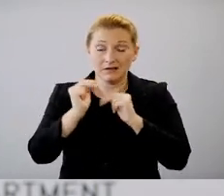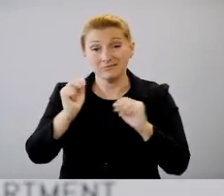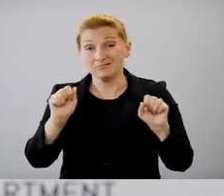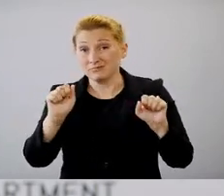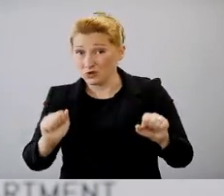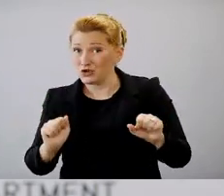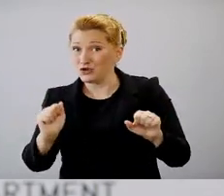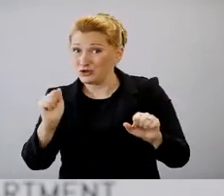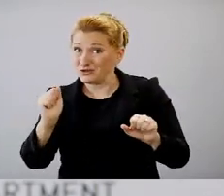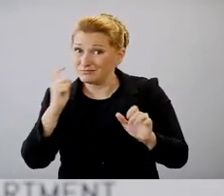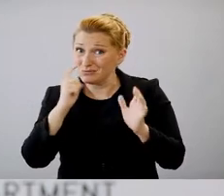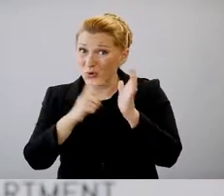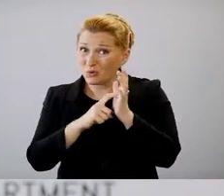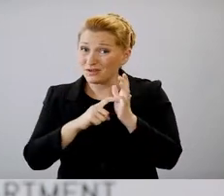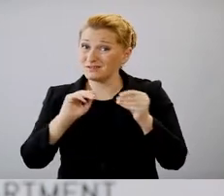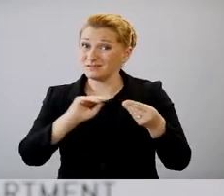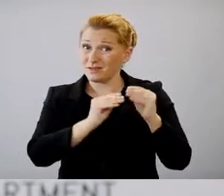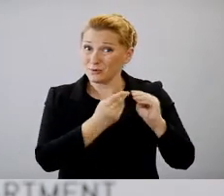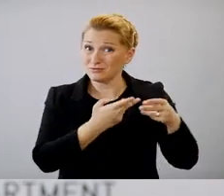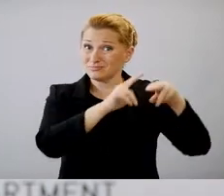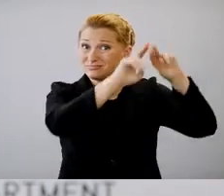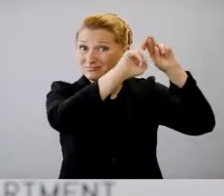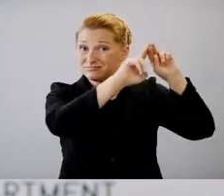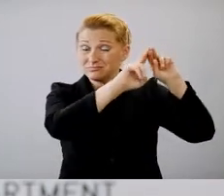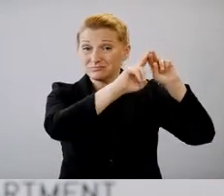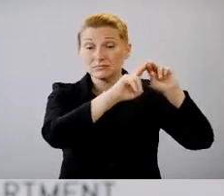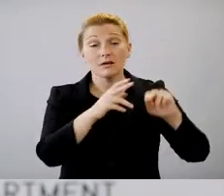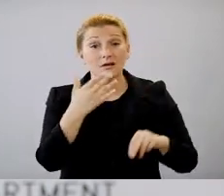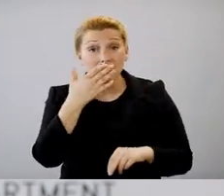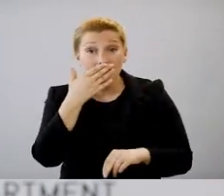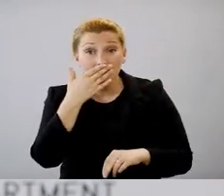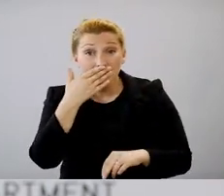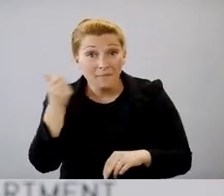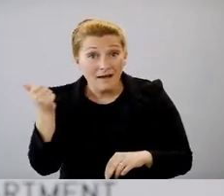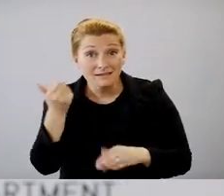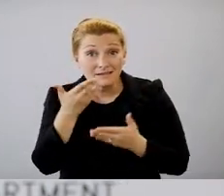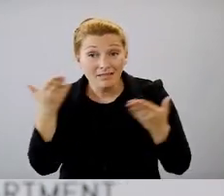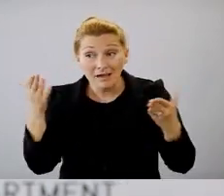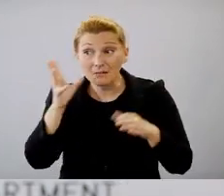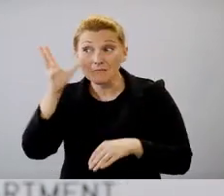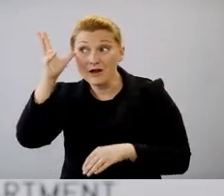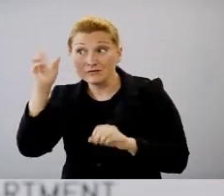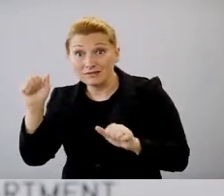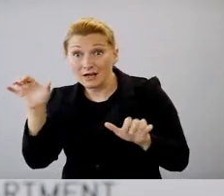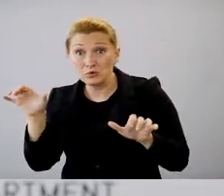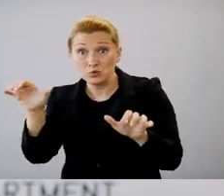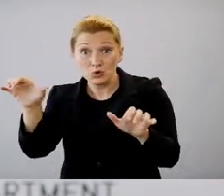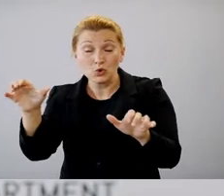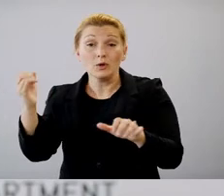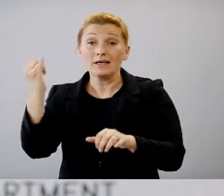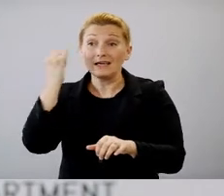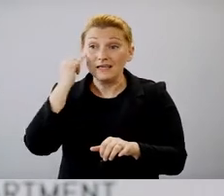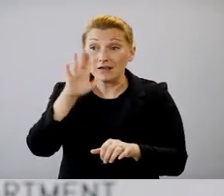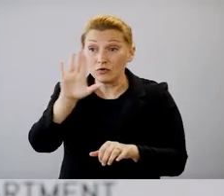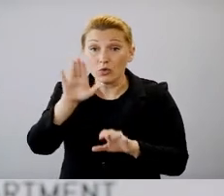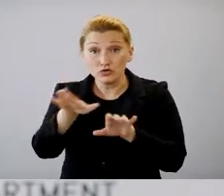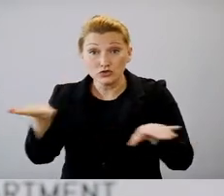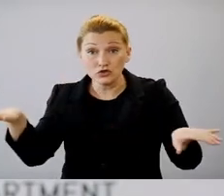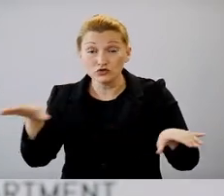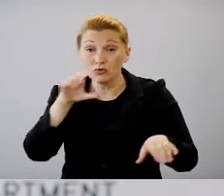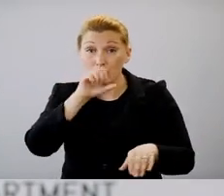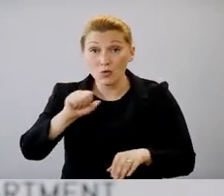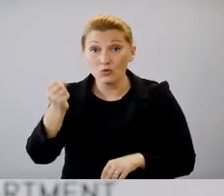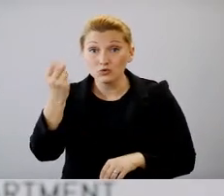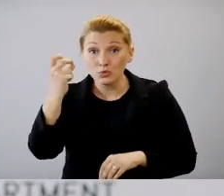go into the community. The best thing that parents can do is to get vaccinated if you have children under the age of 12. And